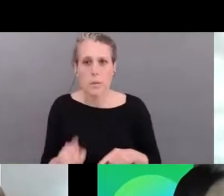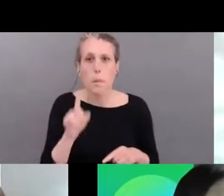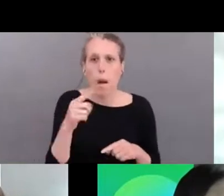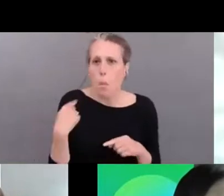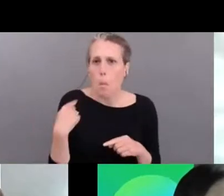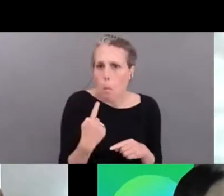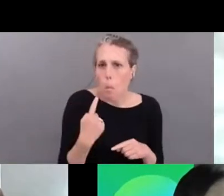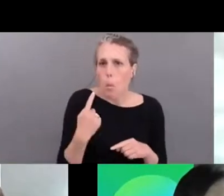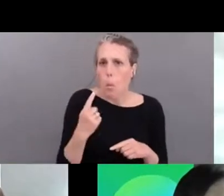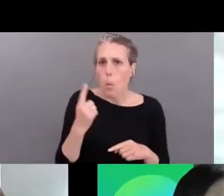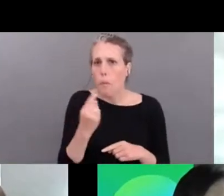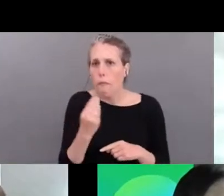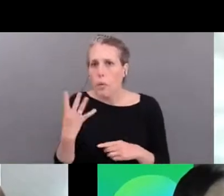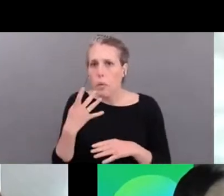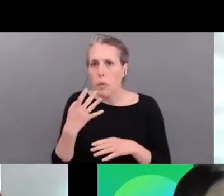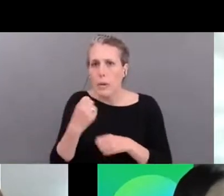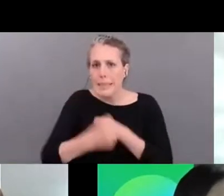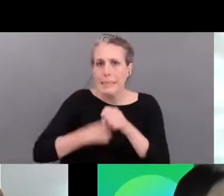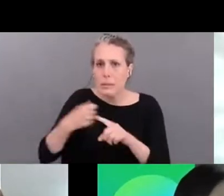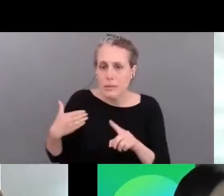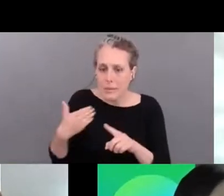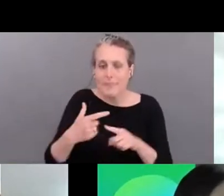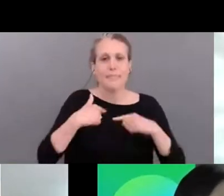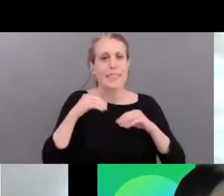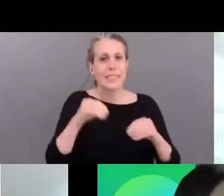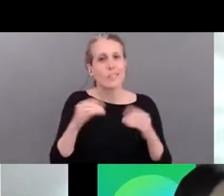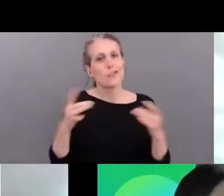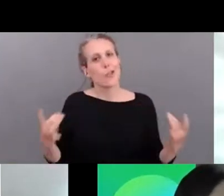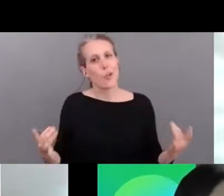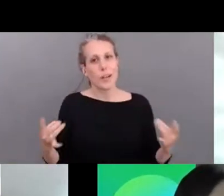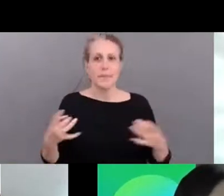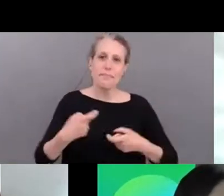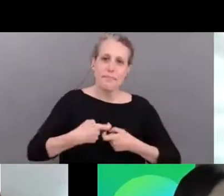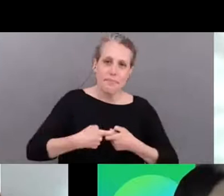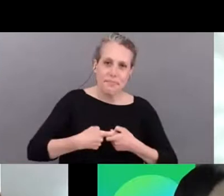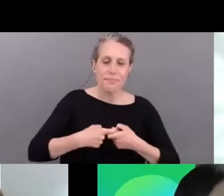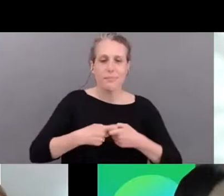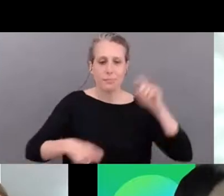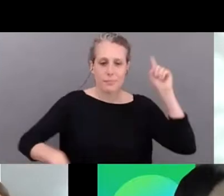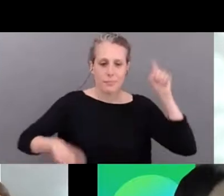years i have been also a yoga instructor oh great